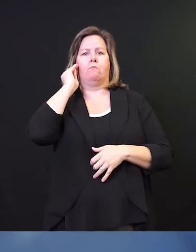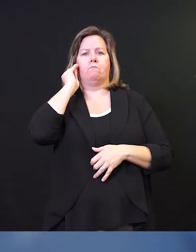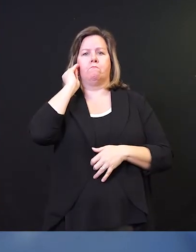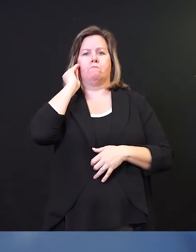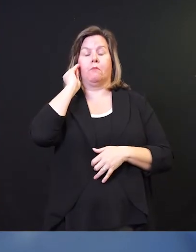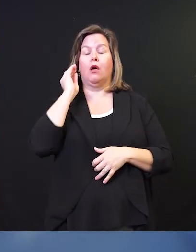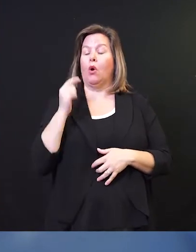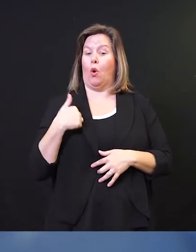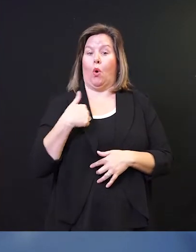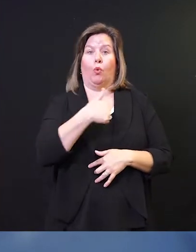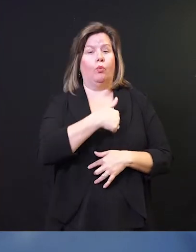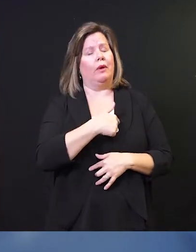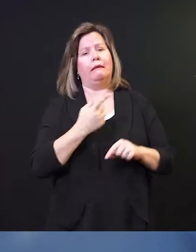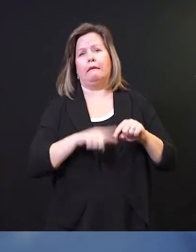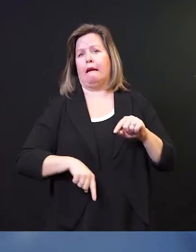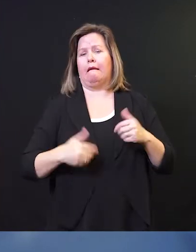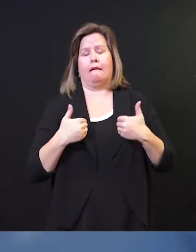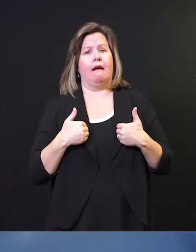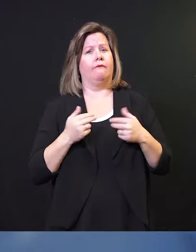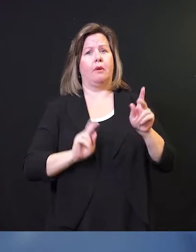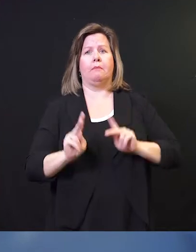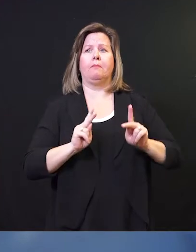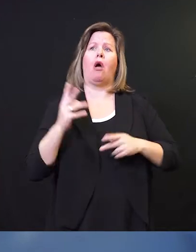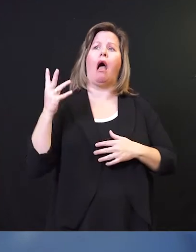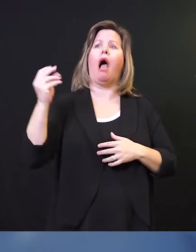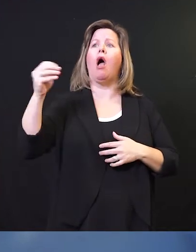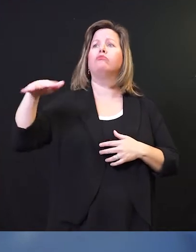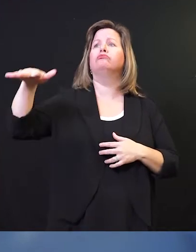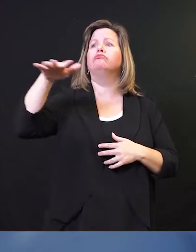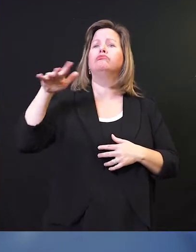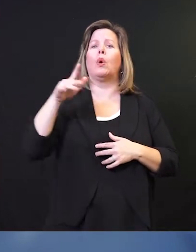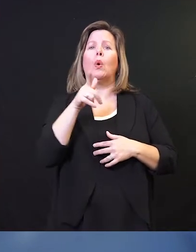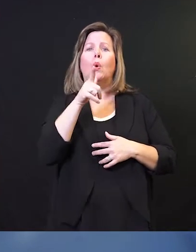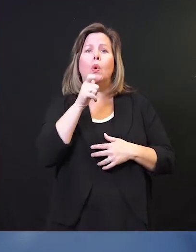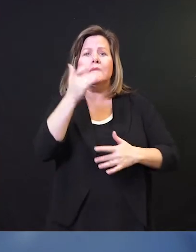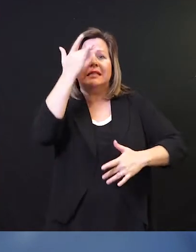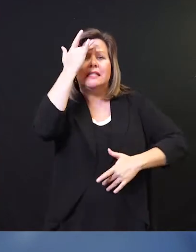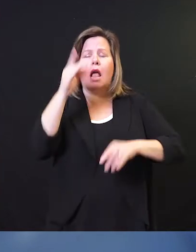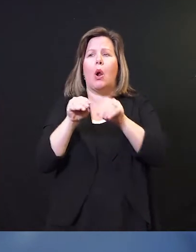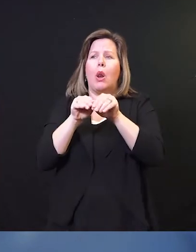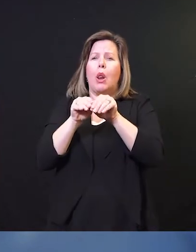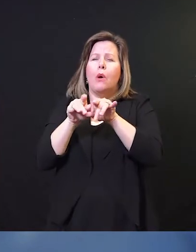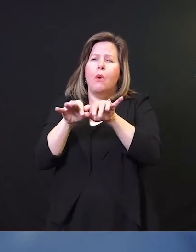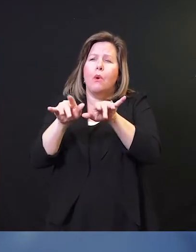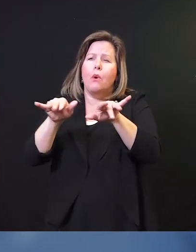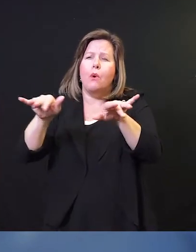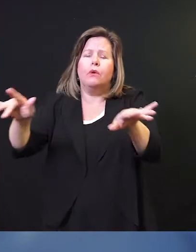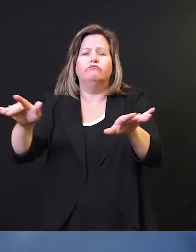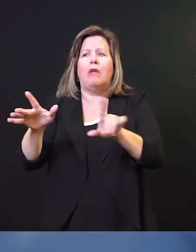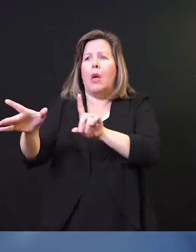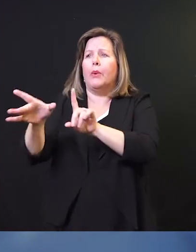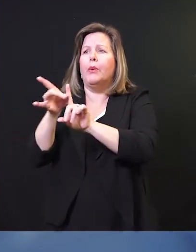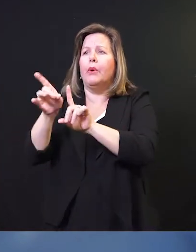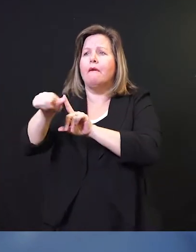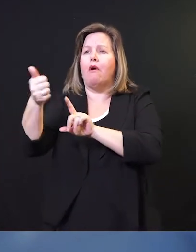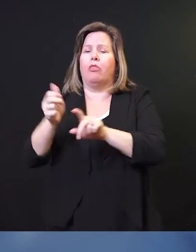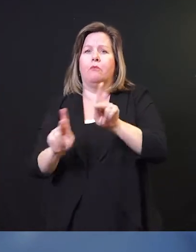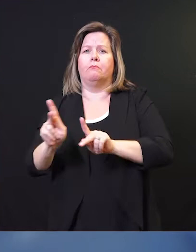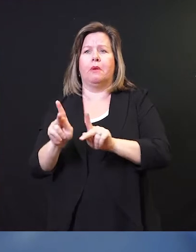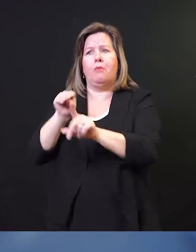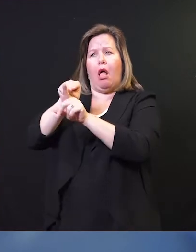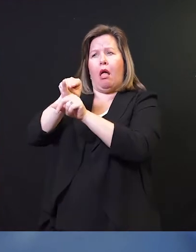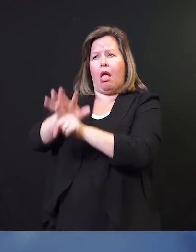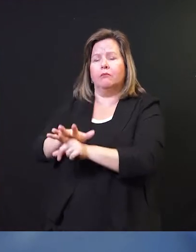can't have more illness and more virus in our workplaces, in our public places than absolutely necessary. So please,